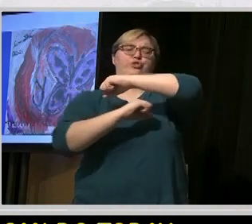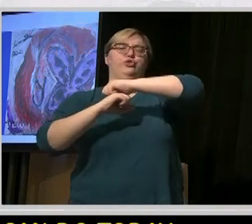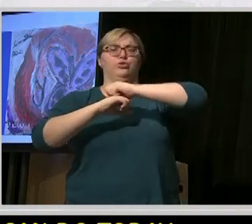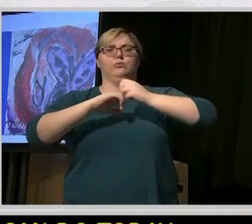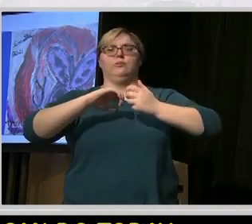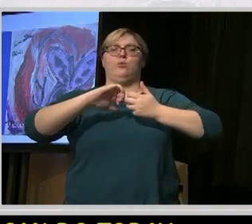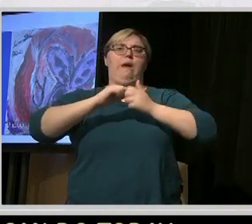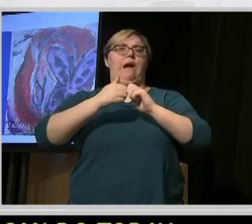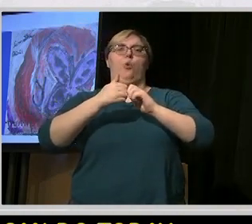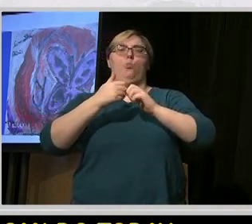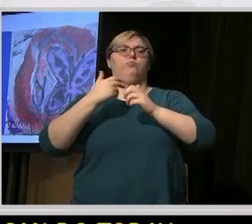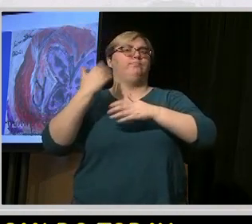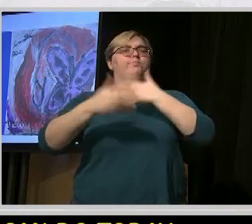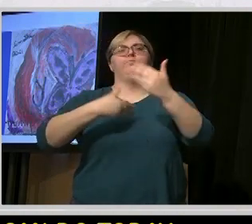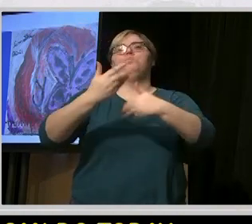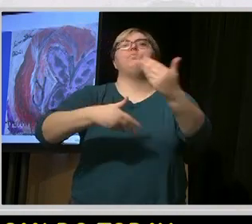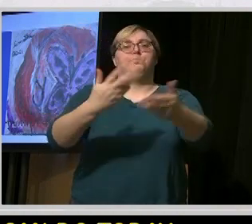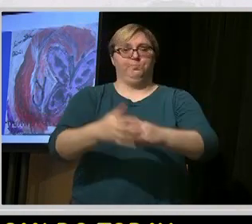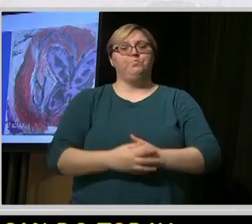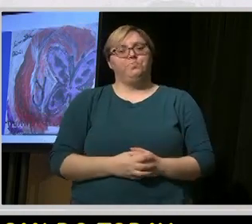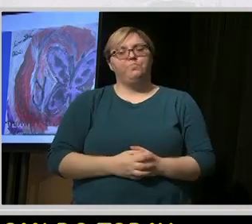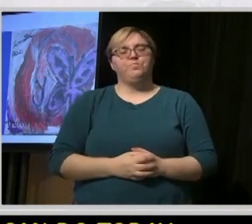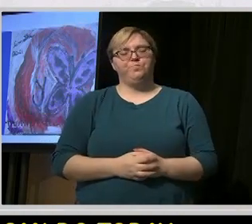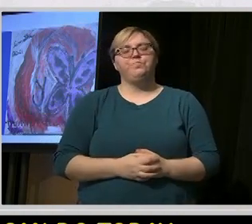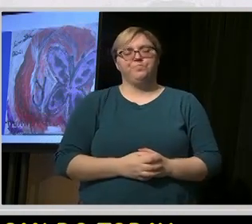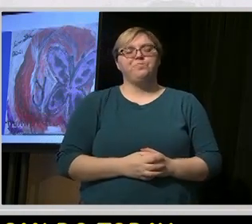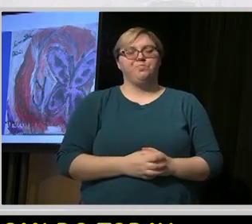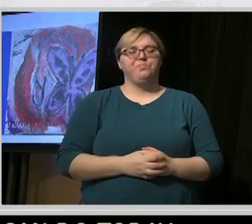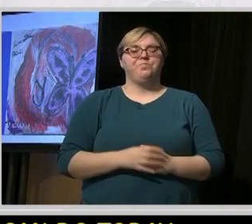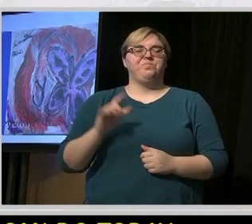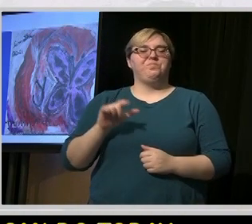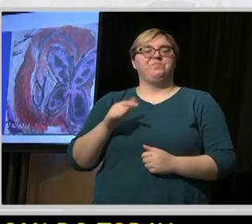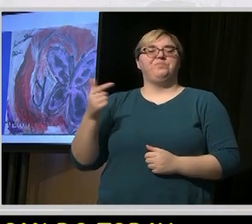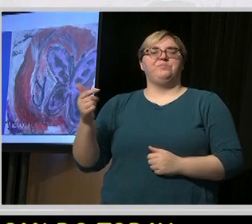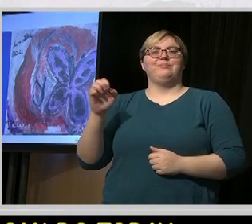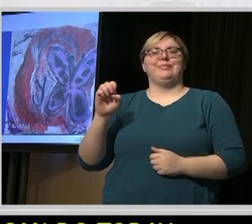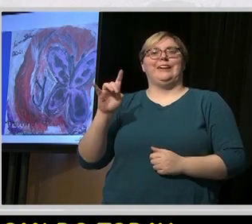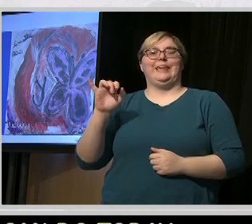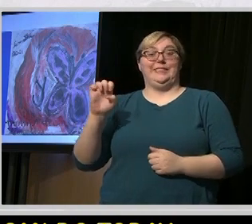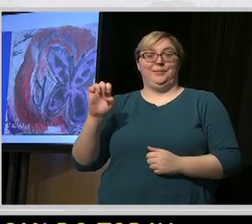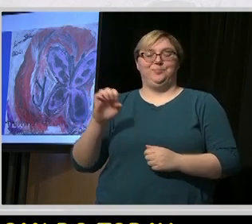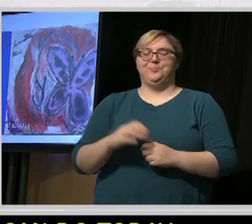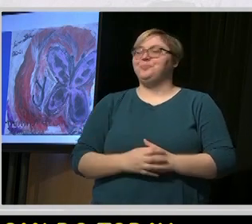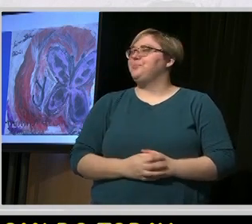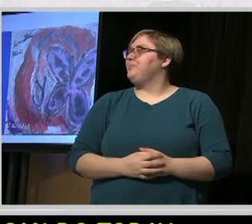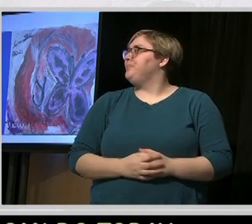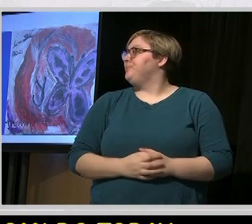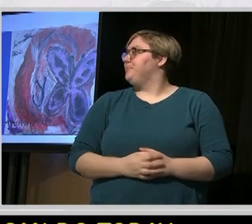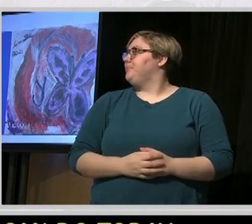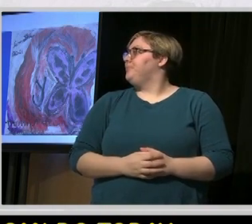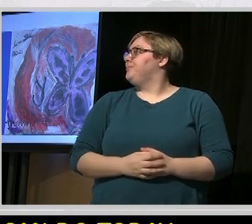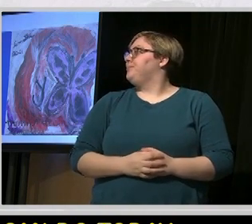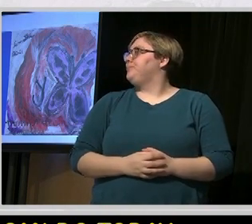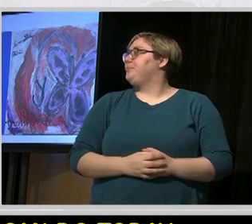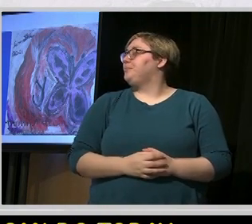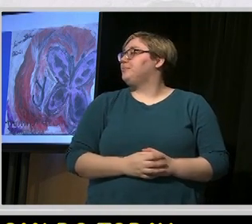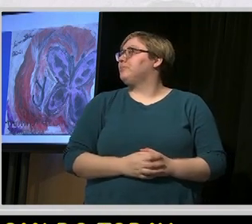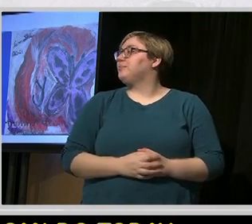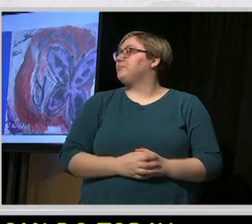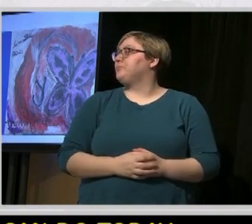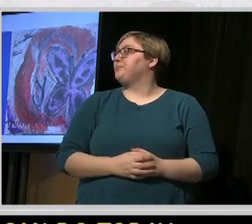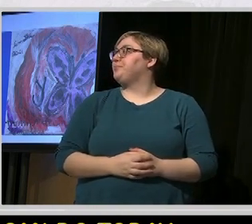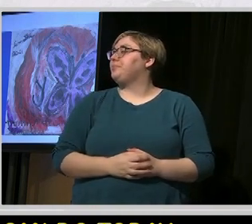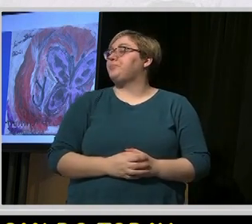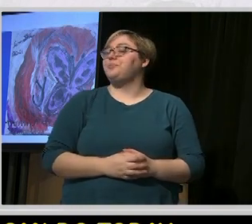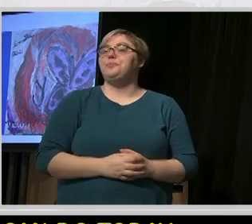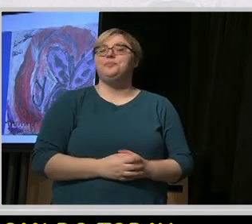to Eddie. Great. Thank you very much. Whoop. Need to go back one. Yeah, cool.